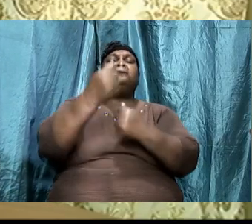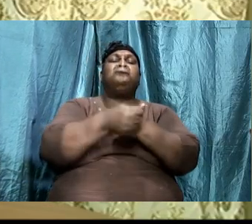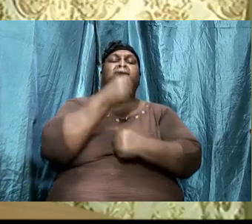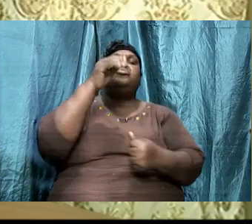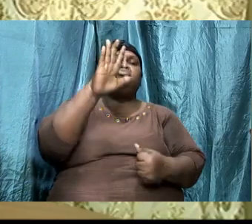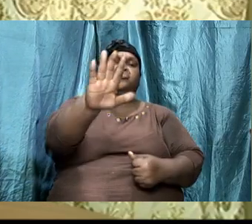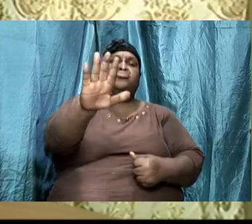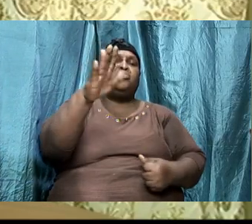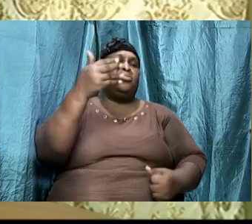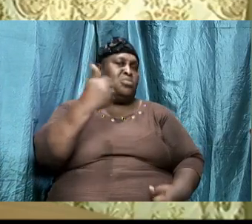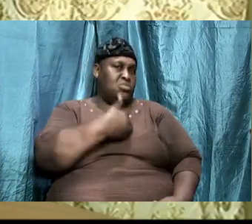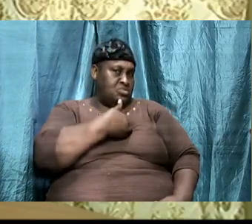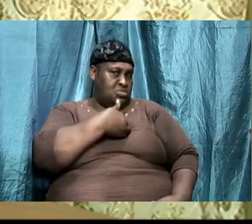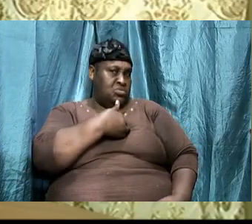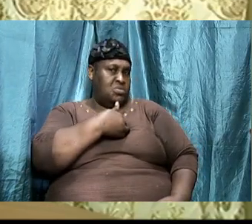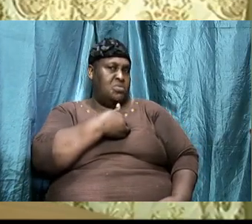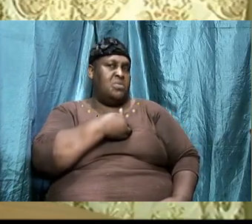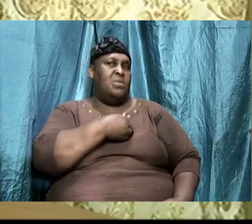Right?